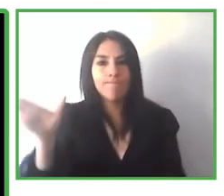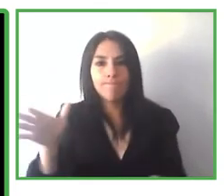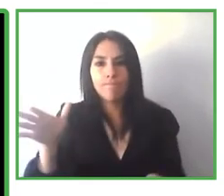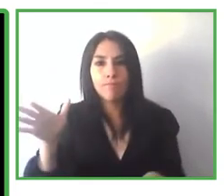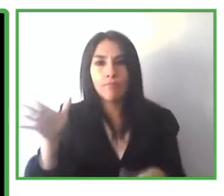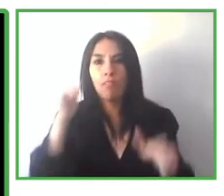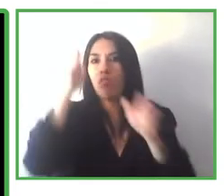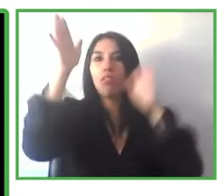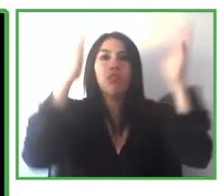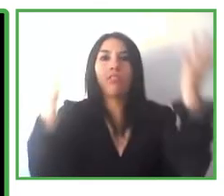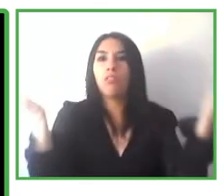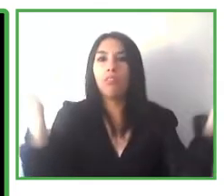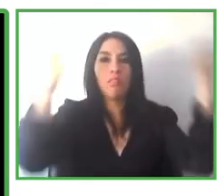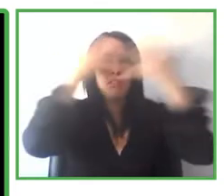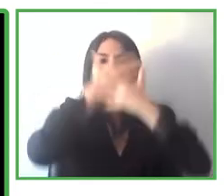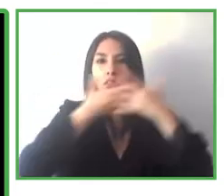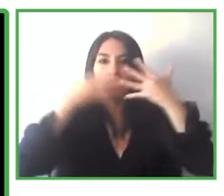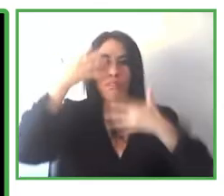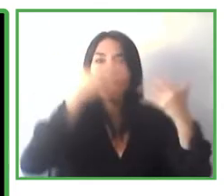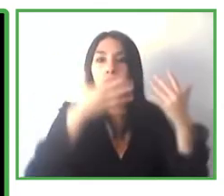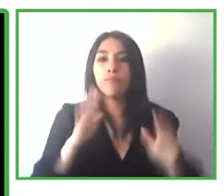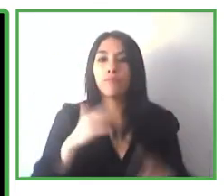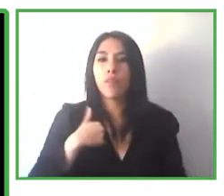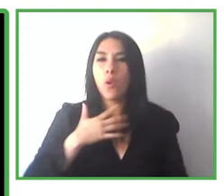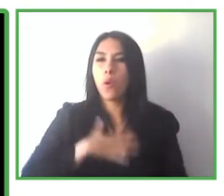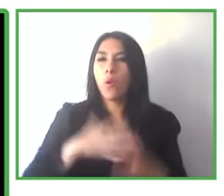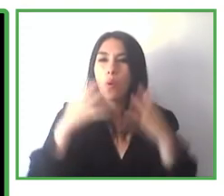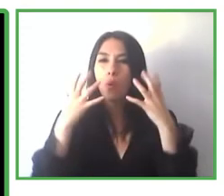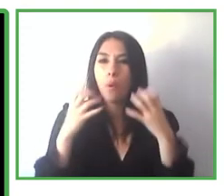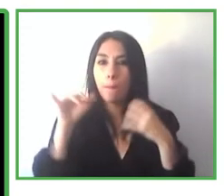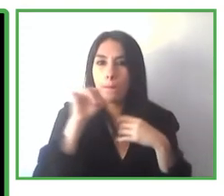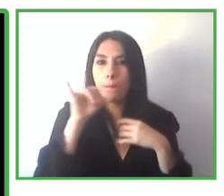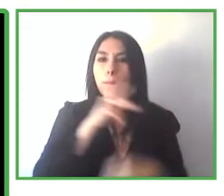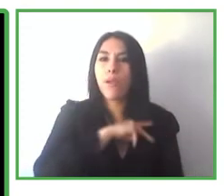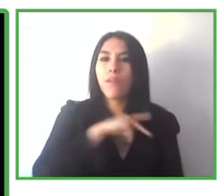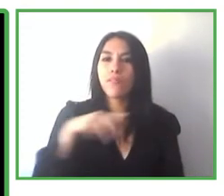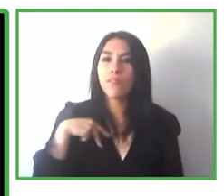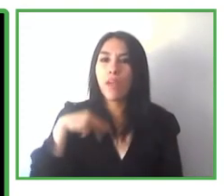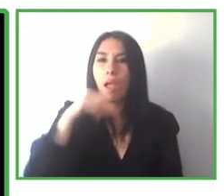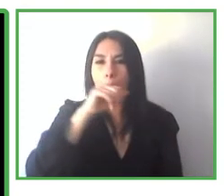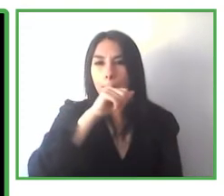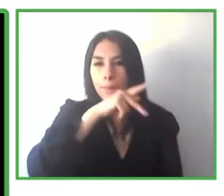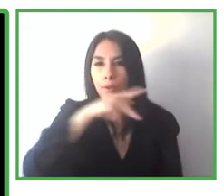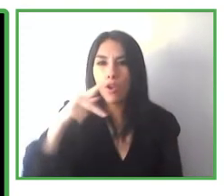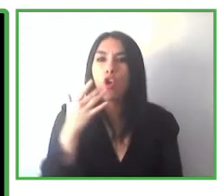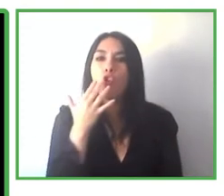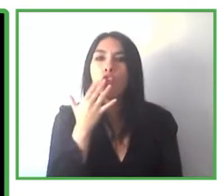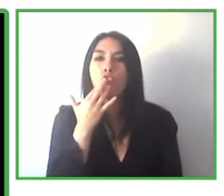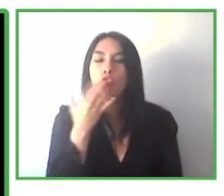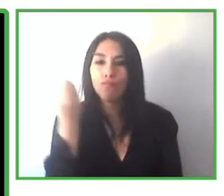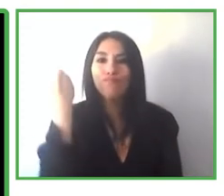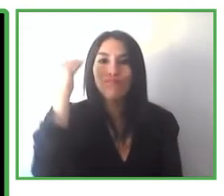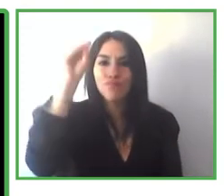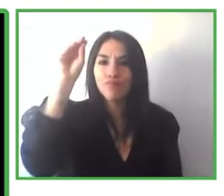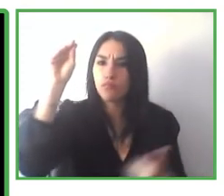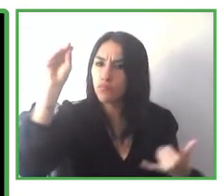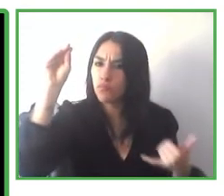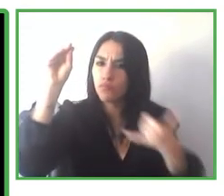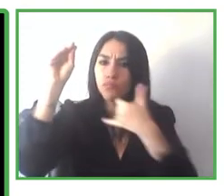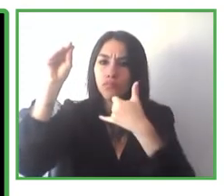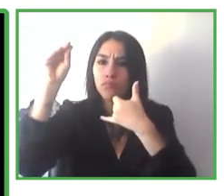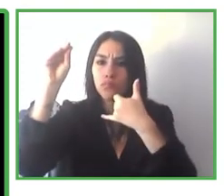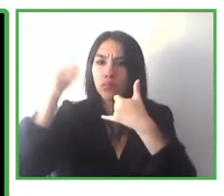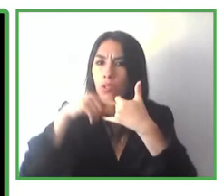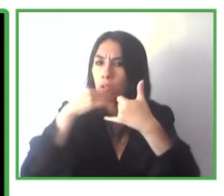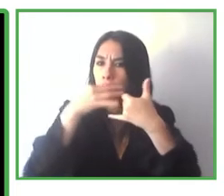the same NaviLens code that helps people with visual impairment to know the signs with NaviLens code, you can find